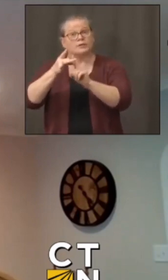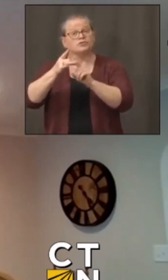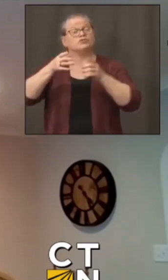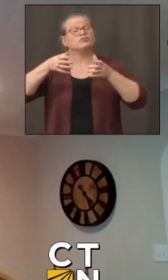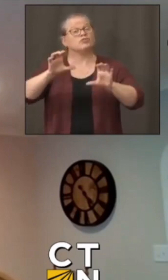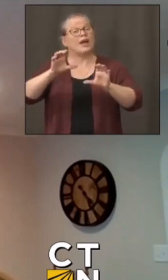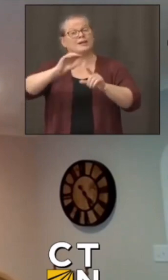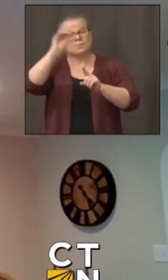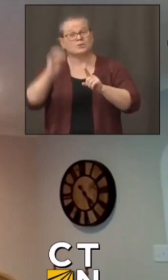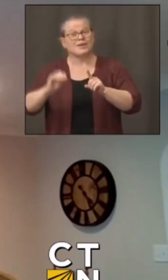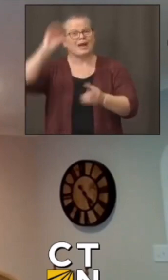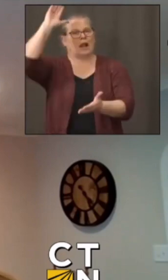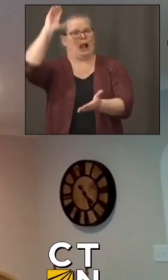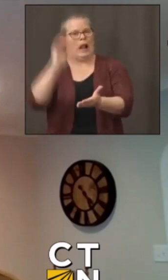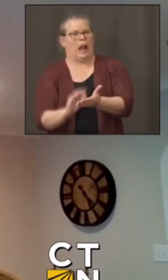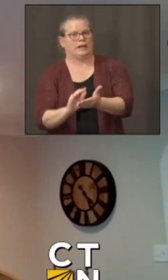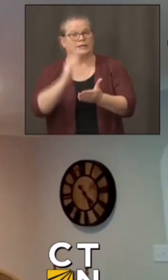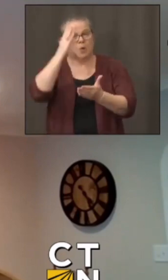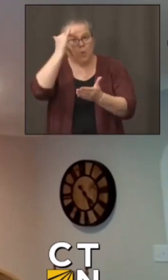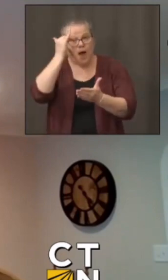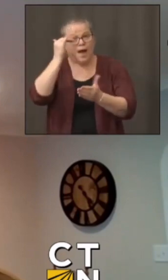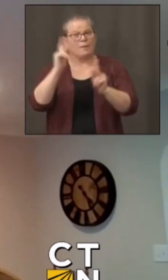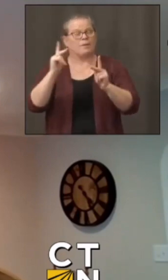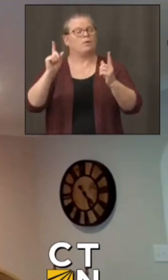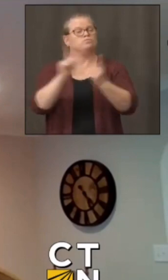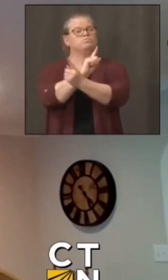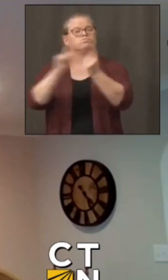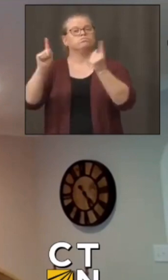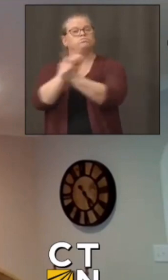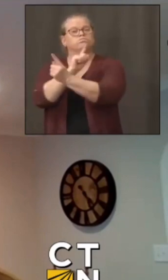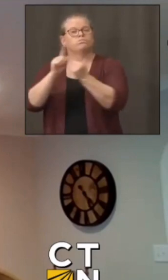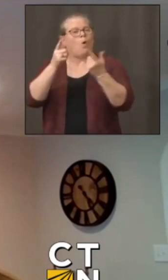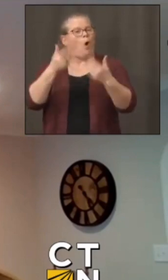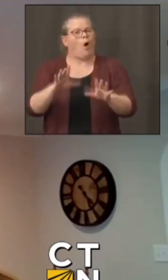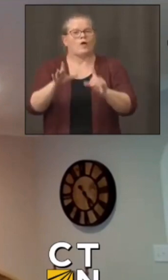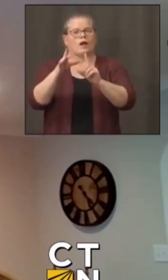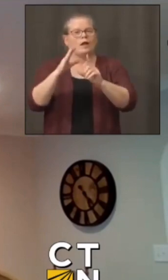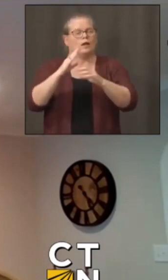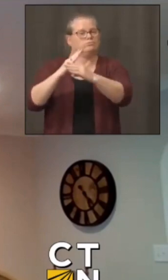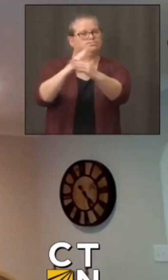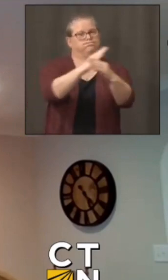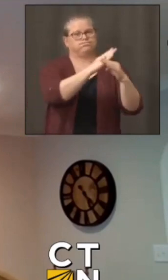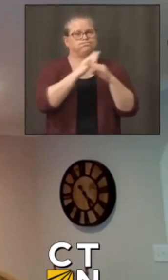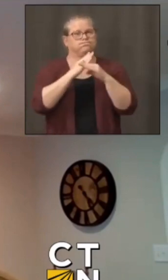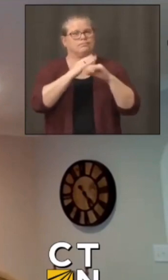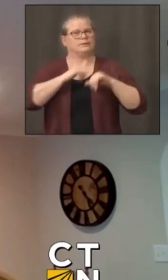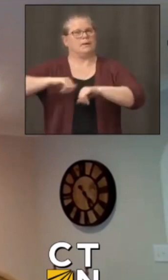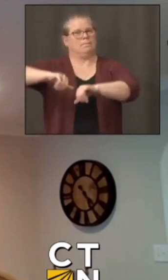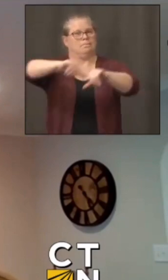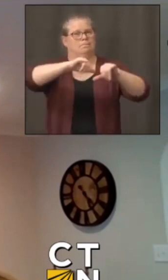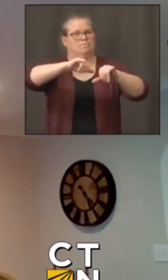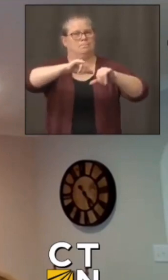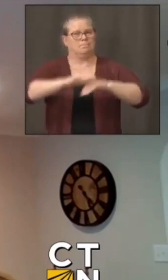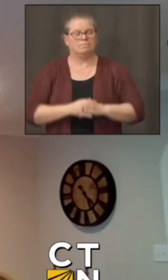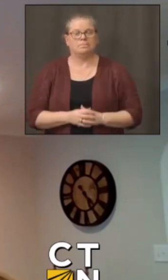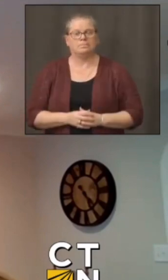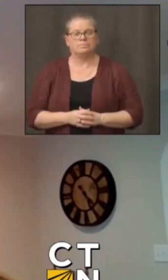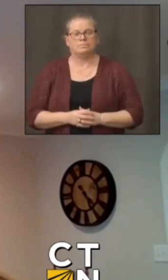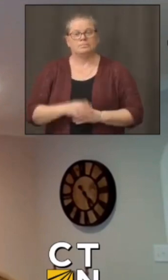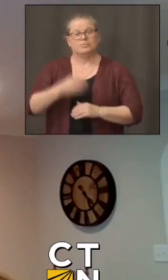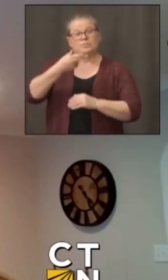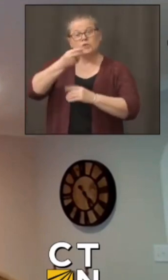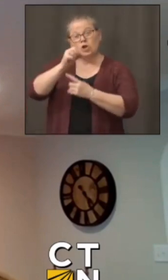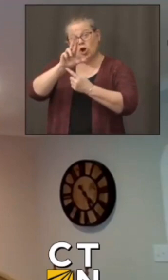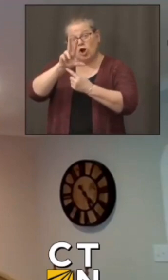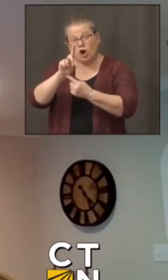the infection herd immunity is uh is not typically the way that uh you know